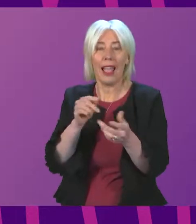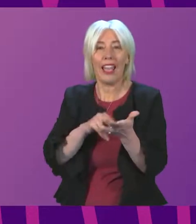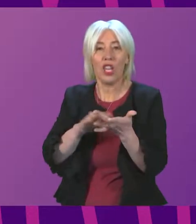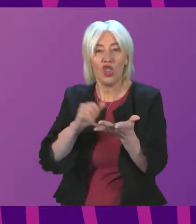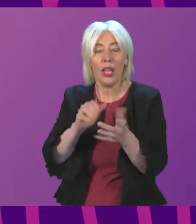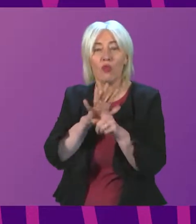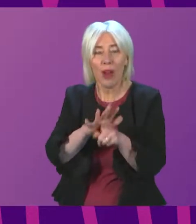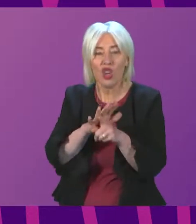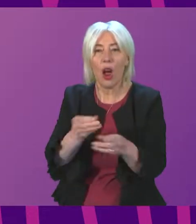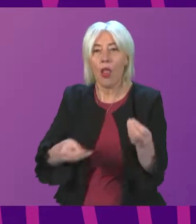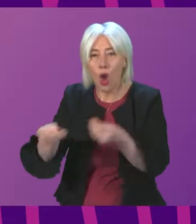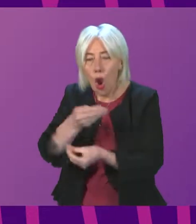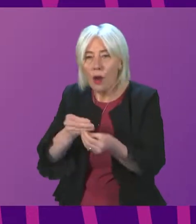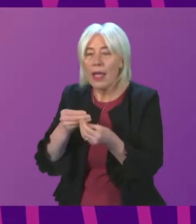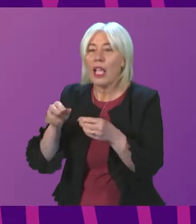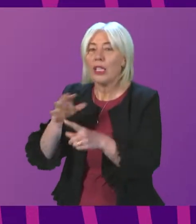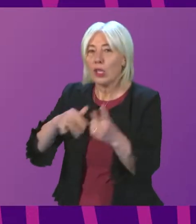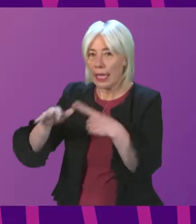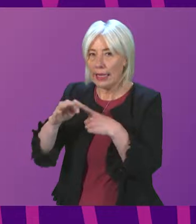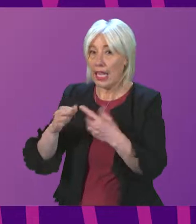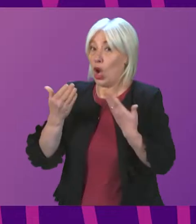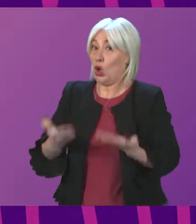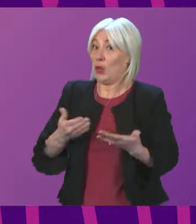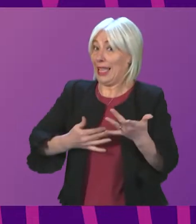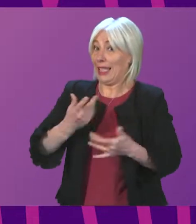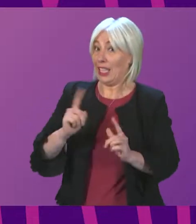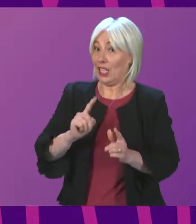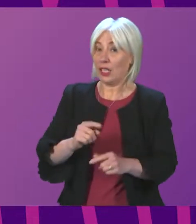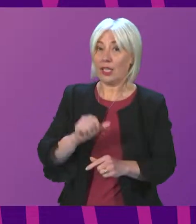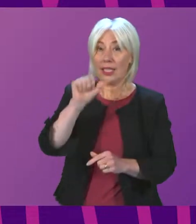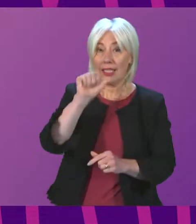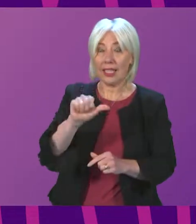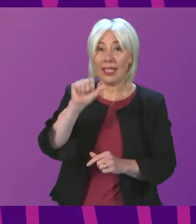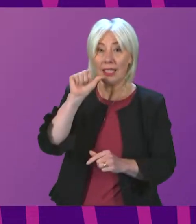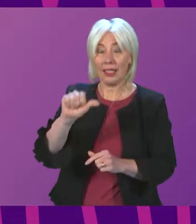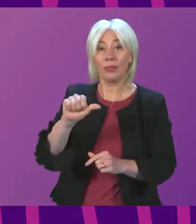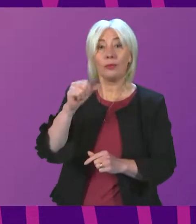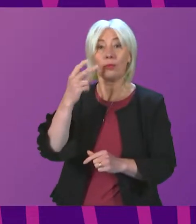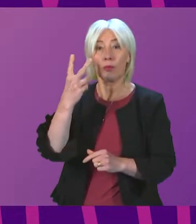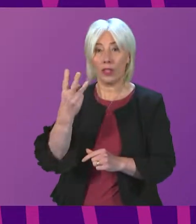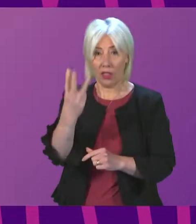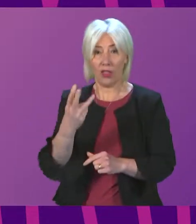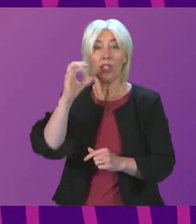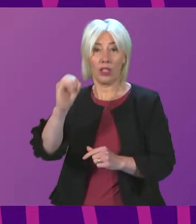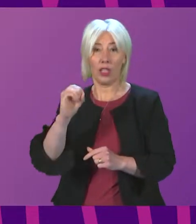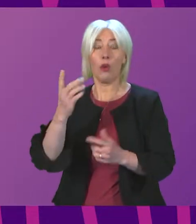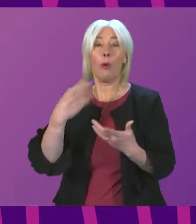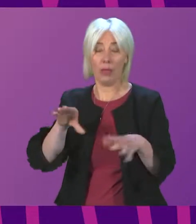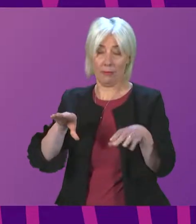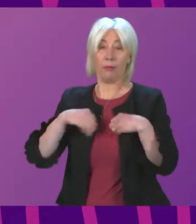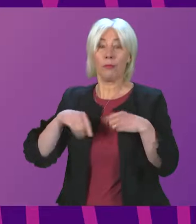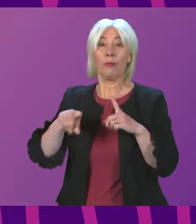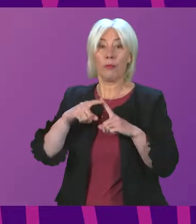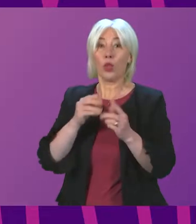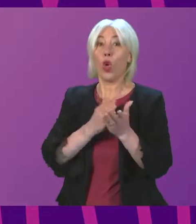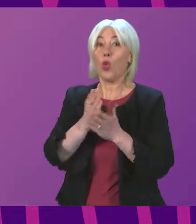I will start though with a brief account of today's statistics. 6,630 positive cases were reported yesterday